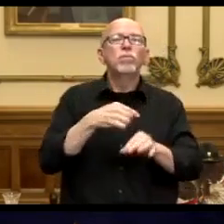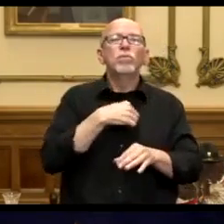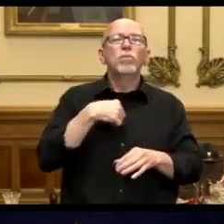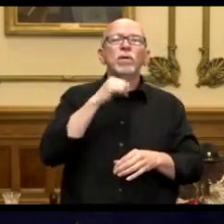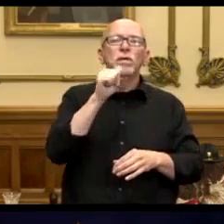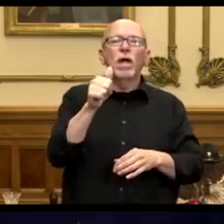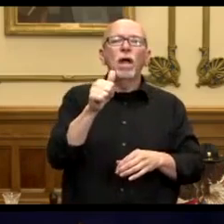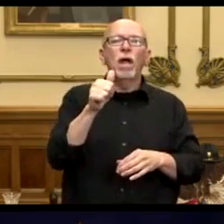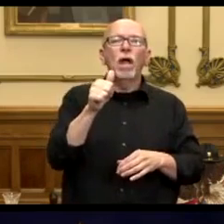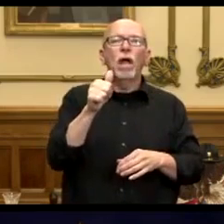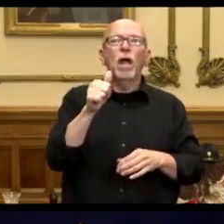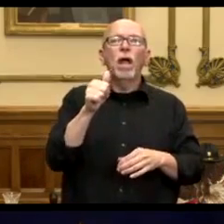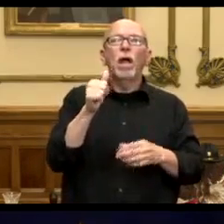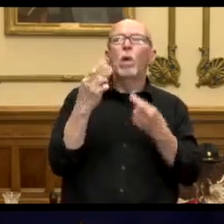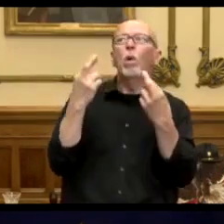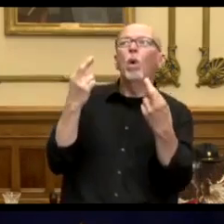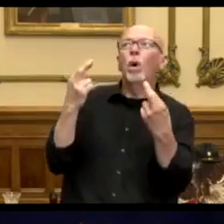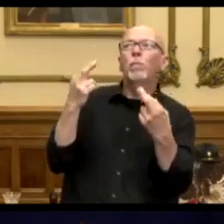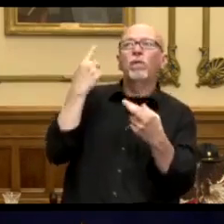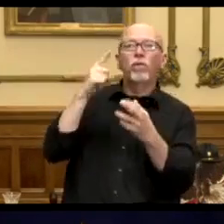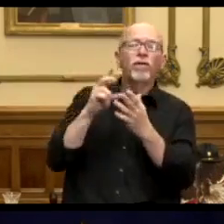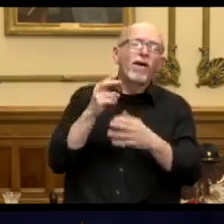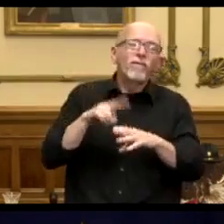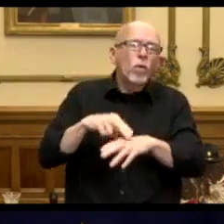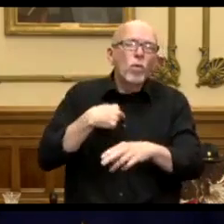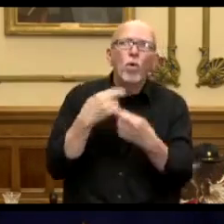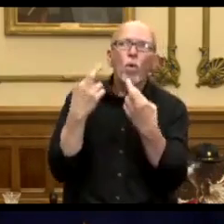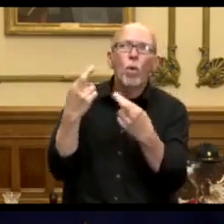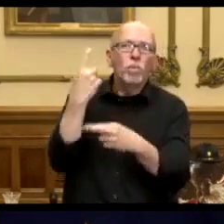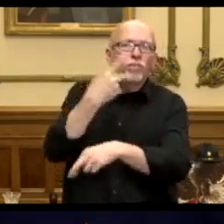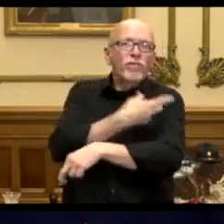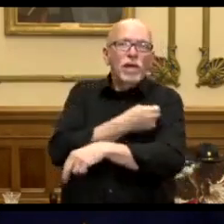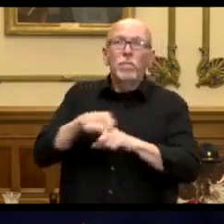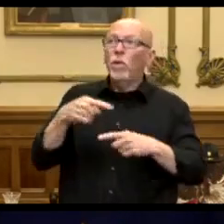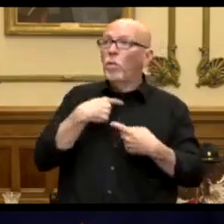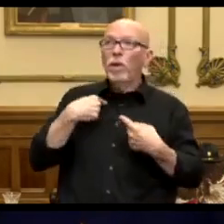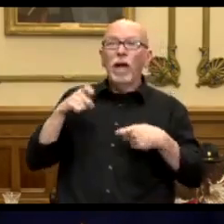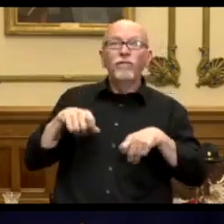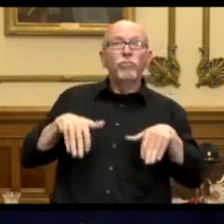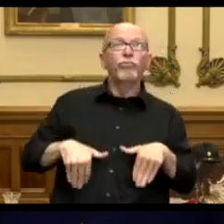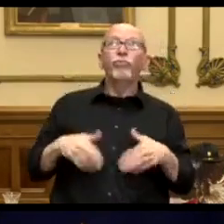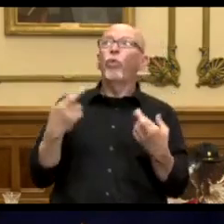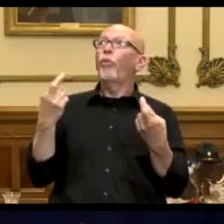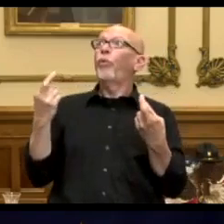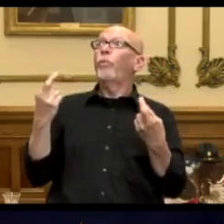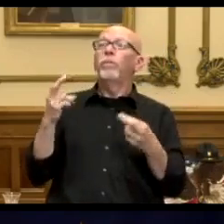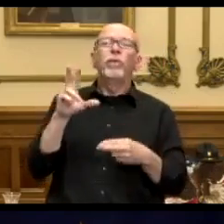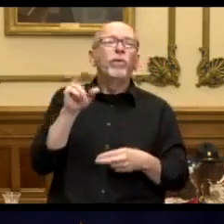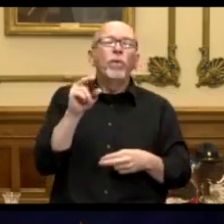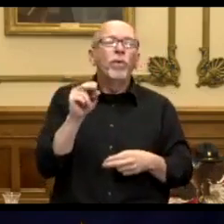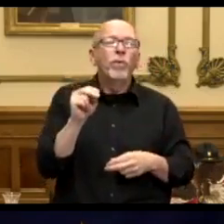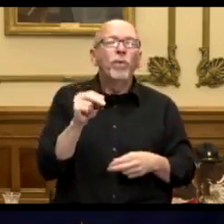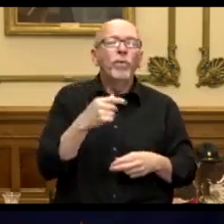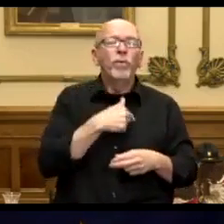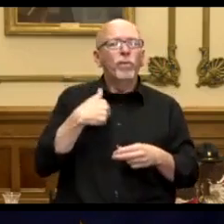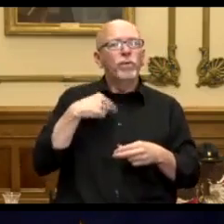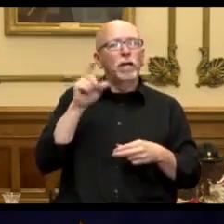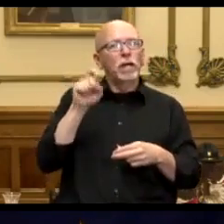don't hope for a vaccine. I'm hoping for it. But just that's not the strategy. And that's our hope for sure. But